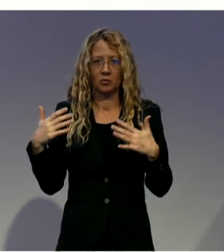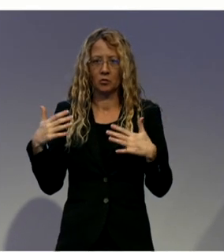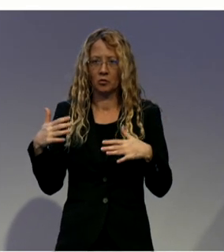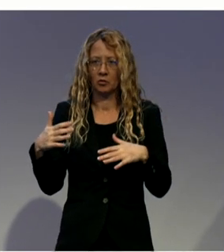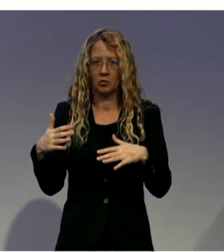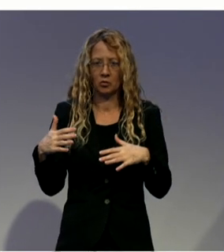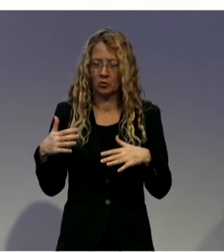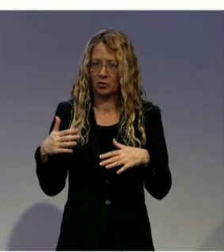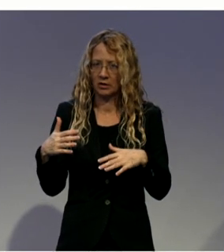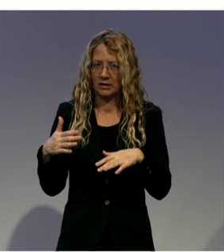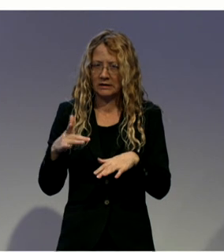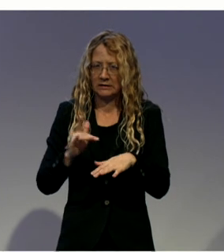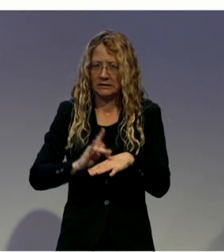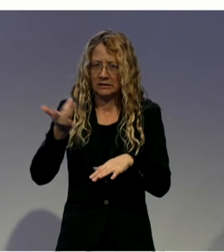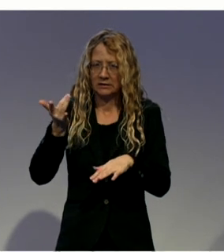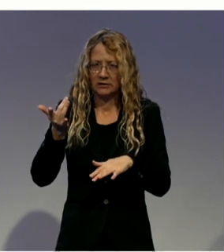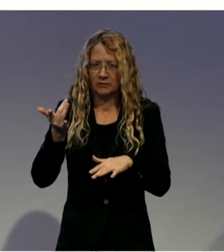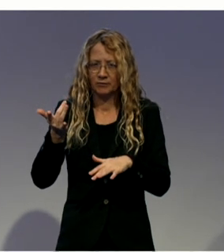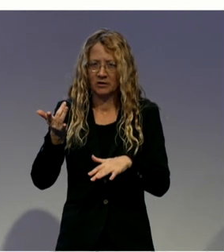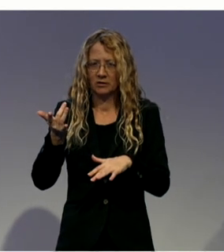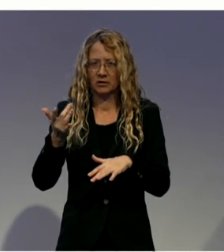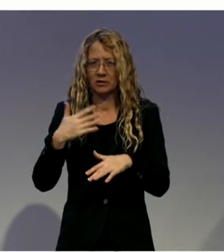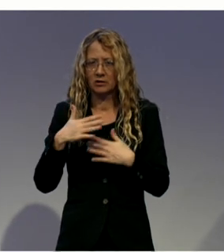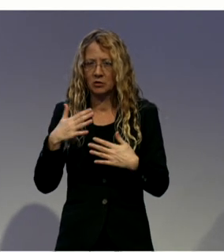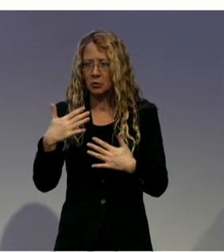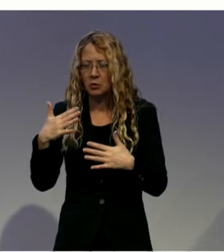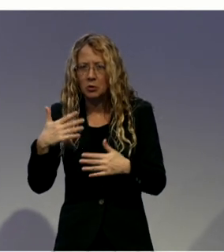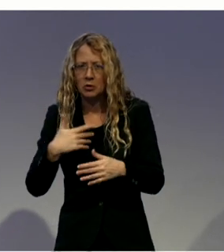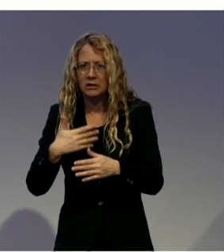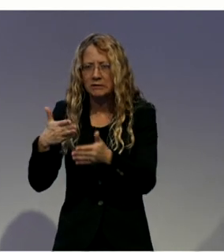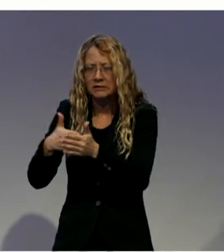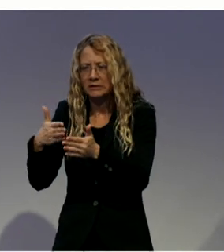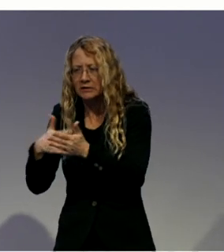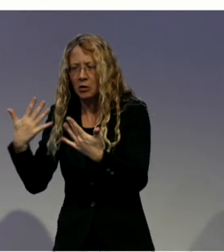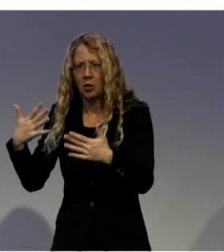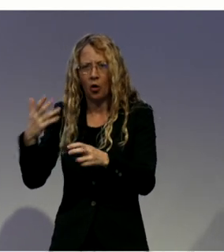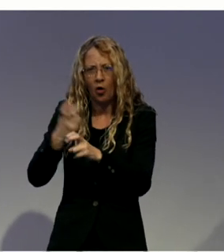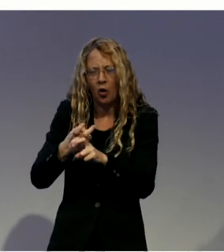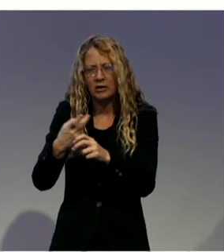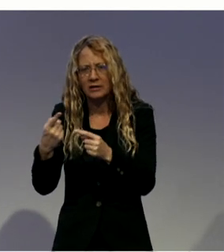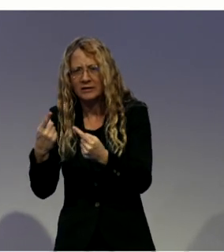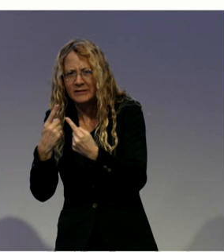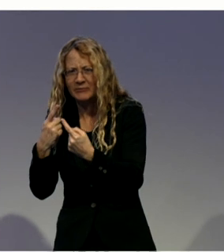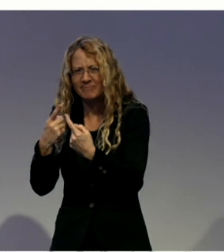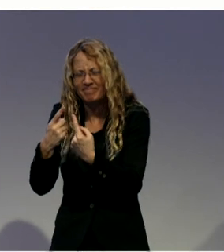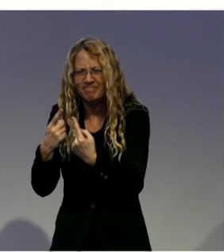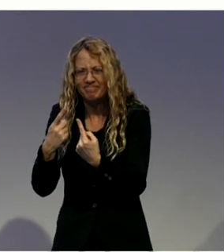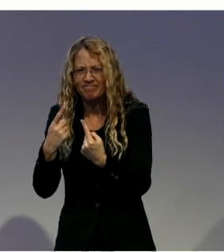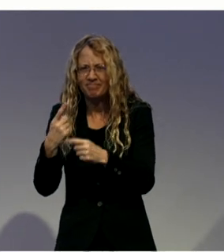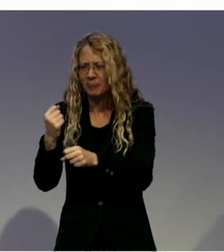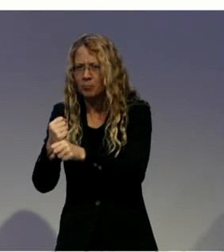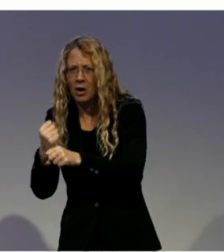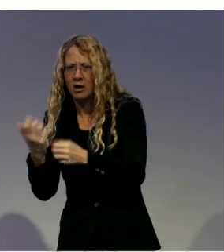and works one-on-one with individuals to overcome these barriers. BCAN's provides